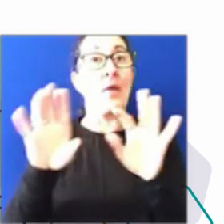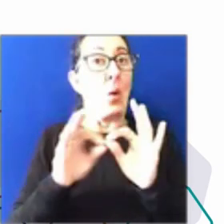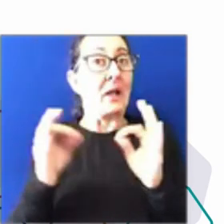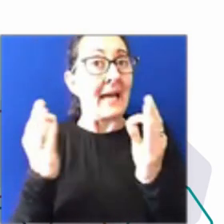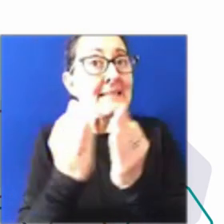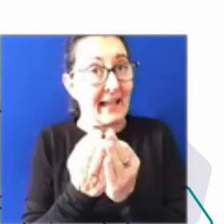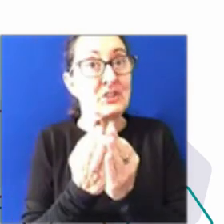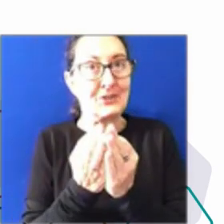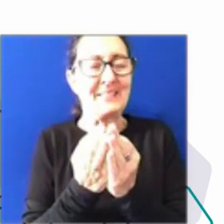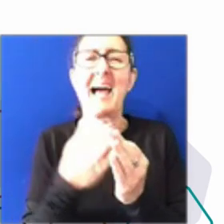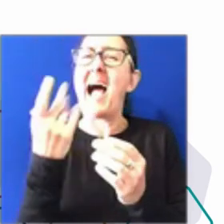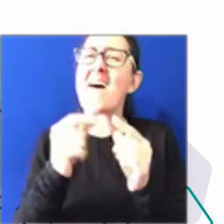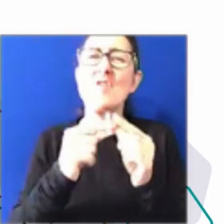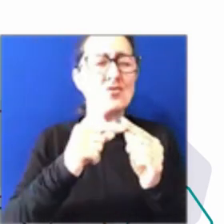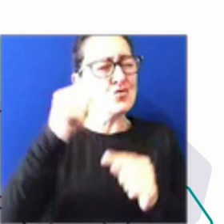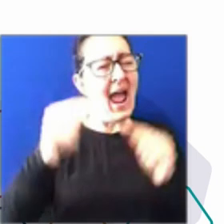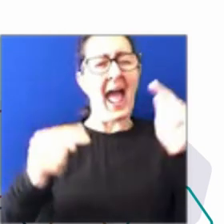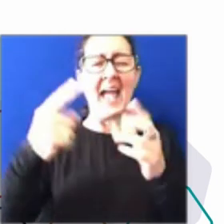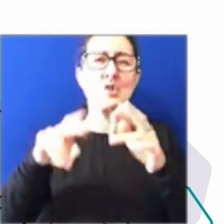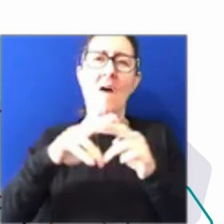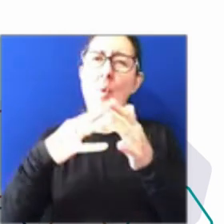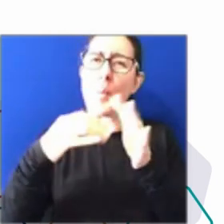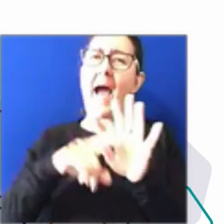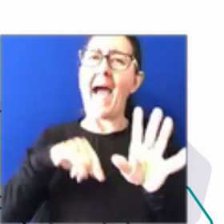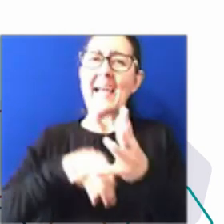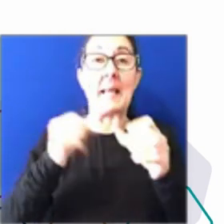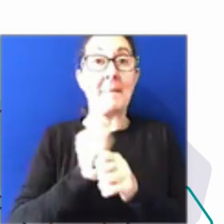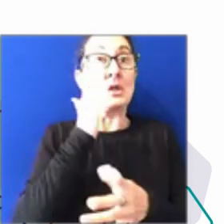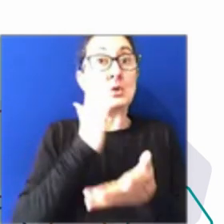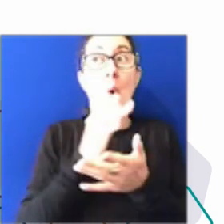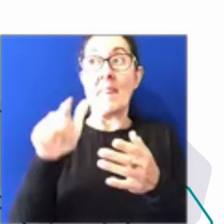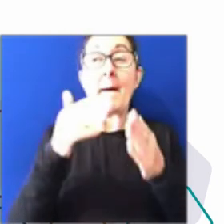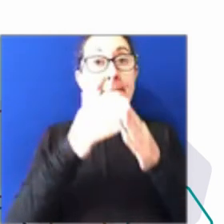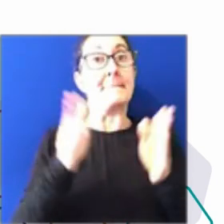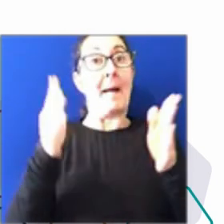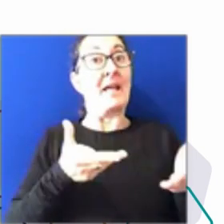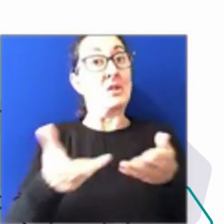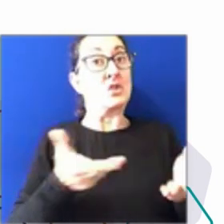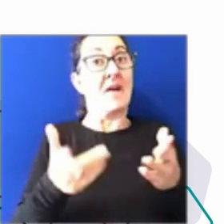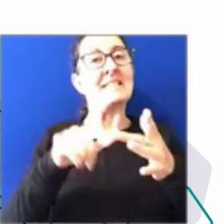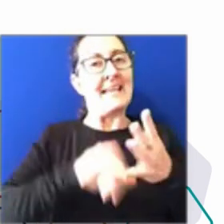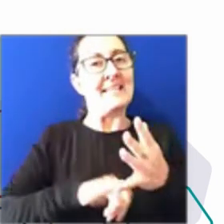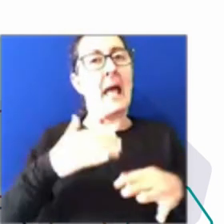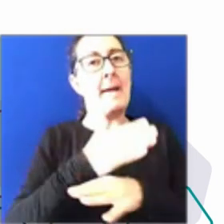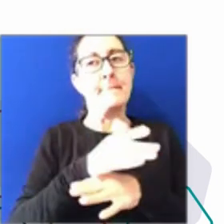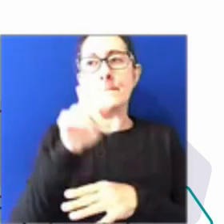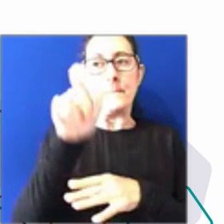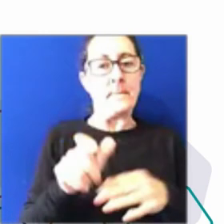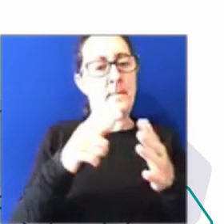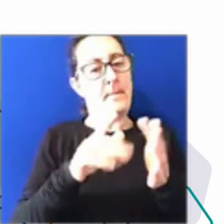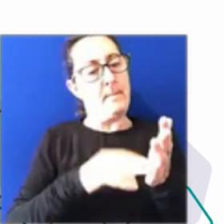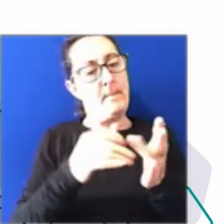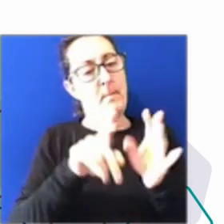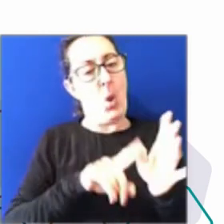that we can make sure the public service is an employer of choice. Capability. Being